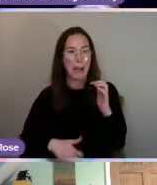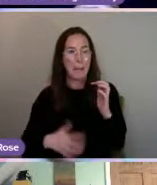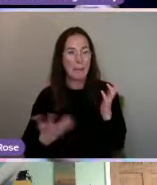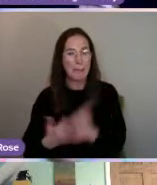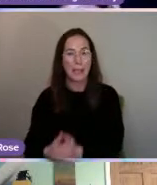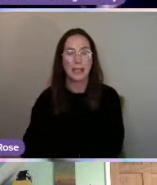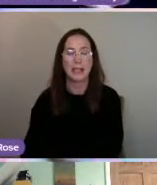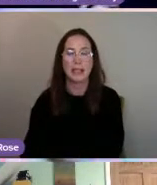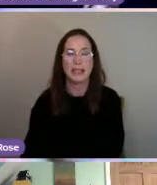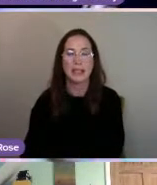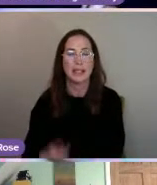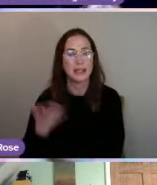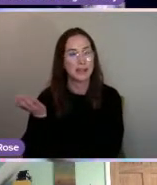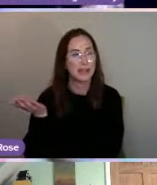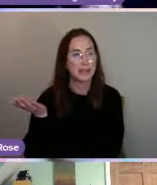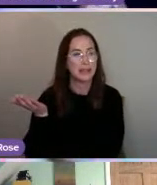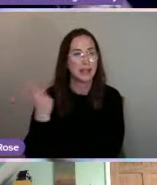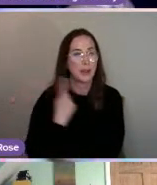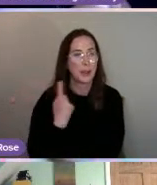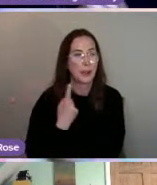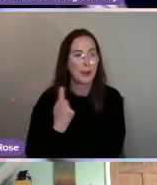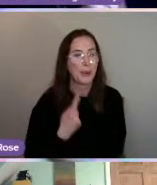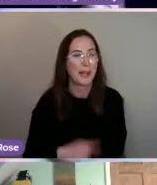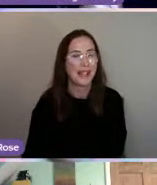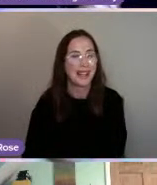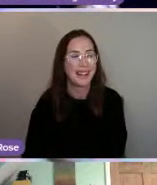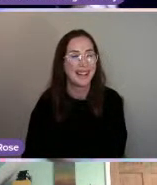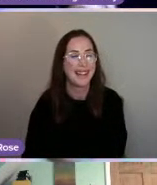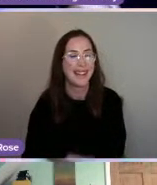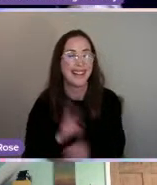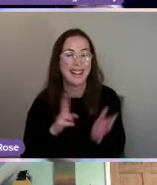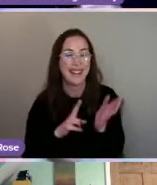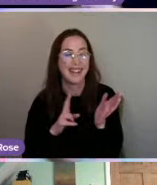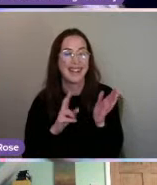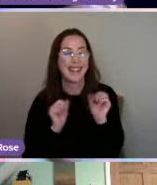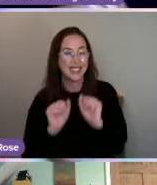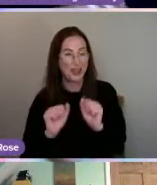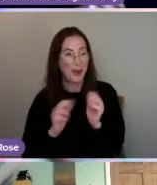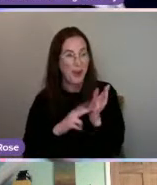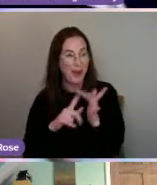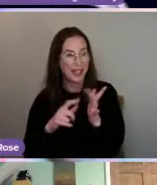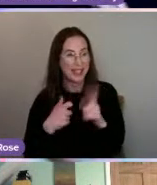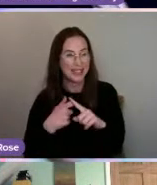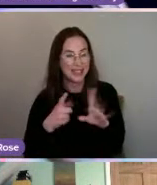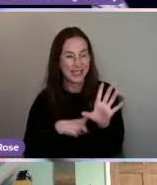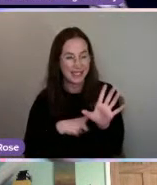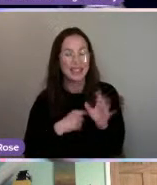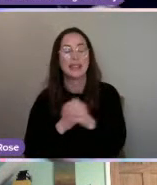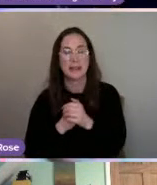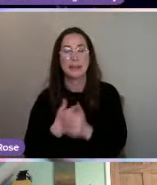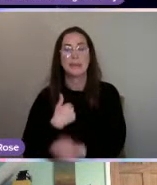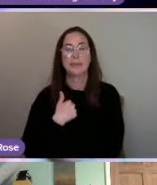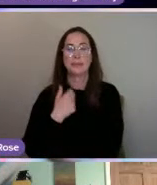So, whose artwork is this? Who's first? one's mine. Yeah. Right, yeah.